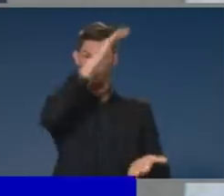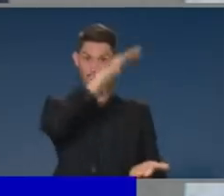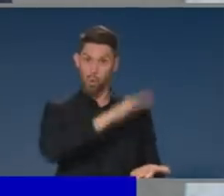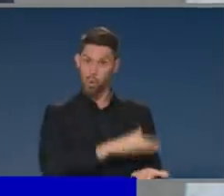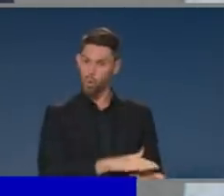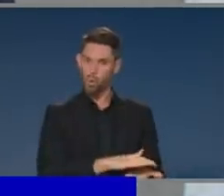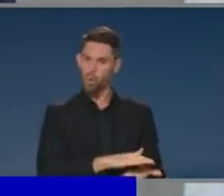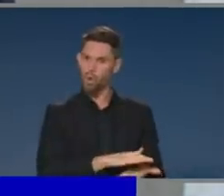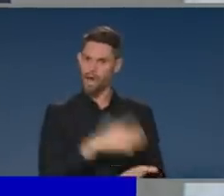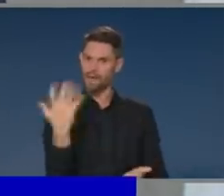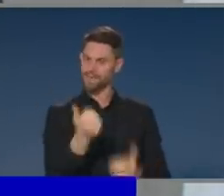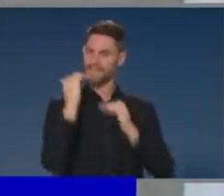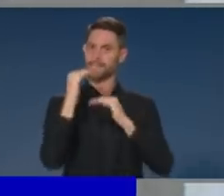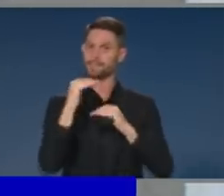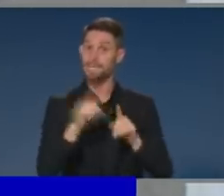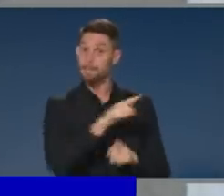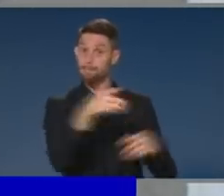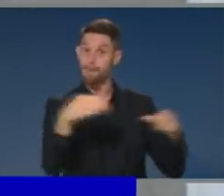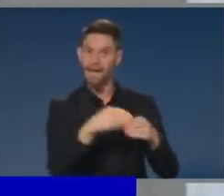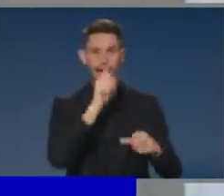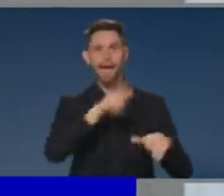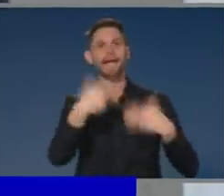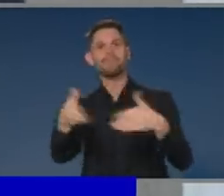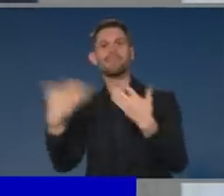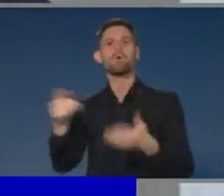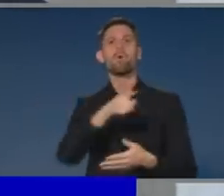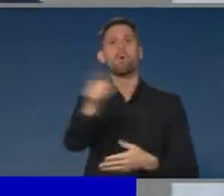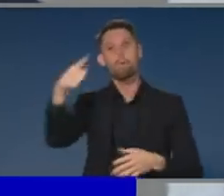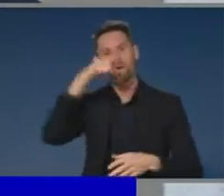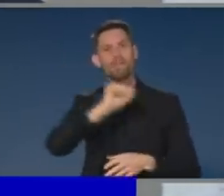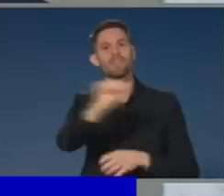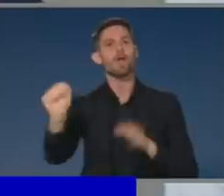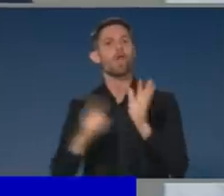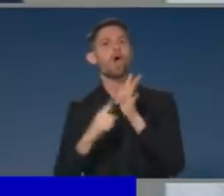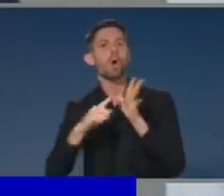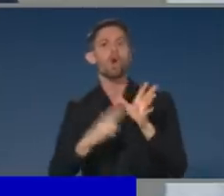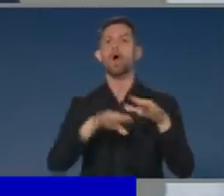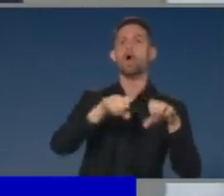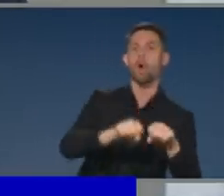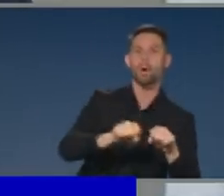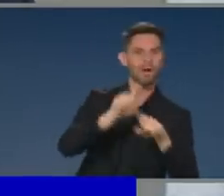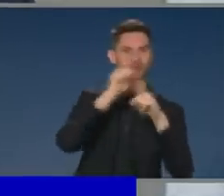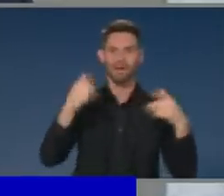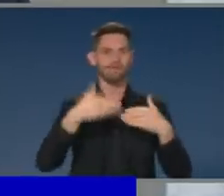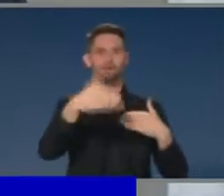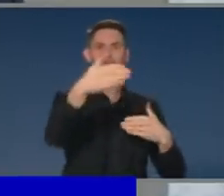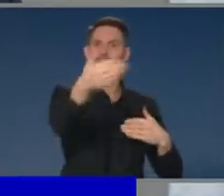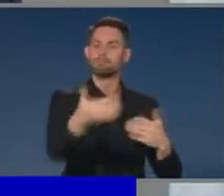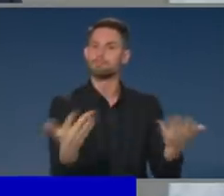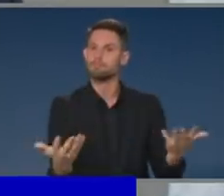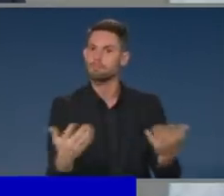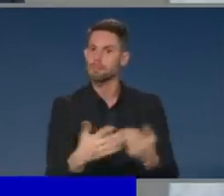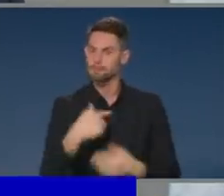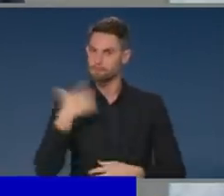And it is essential that as we move forward that we continue to enable the credit to flow through our banking system to support those